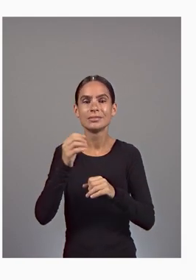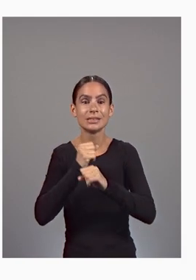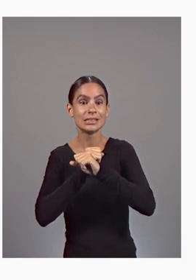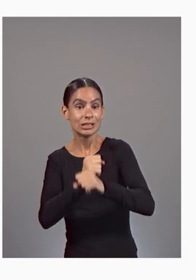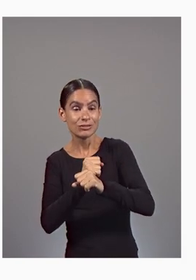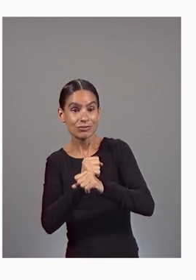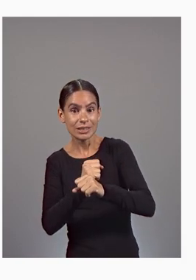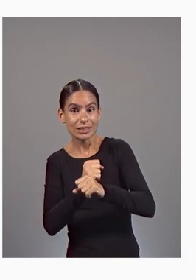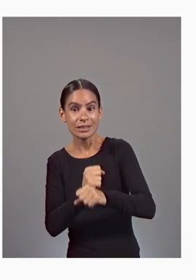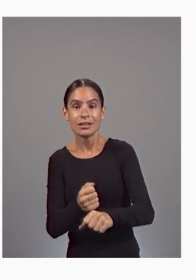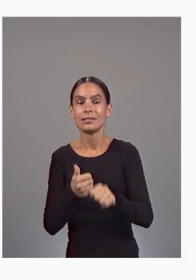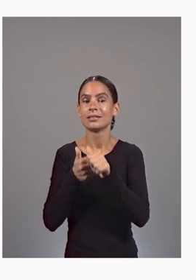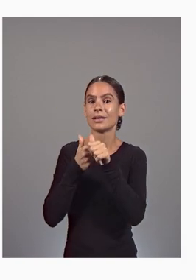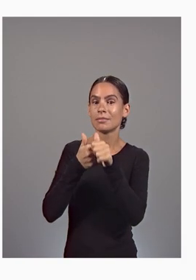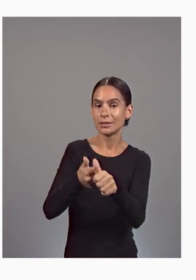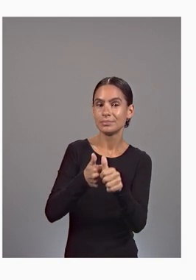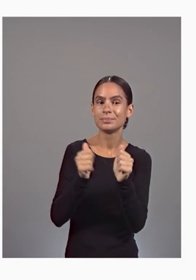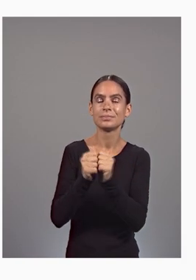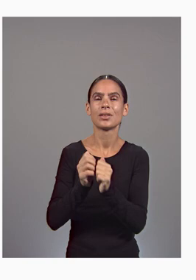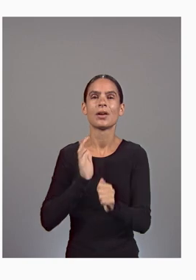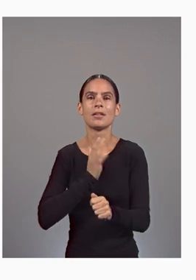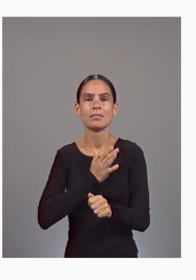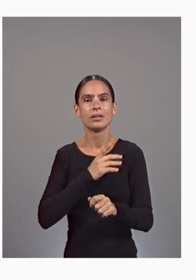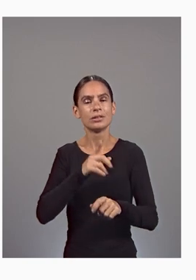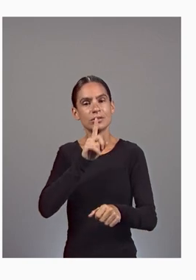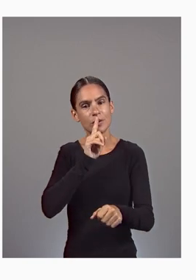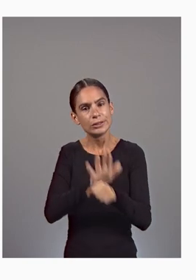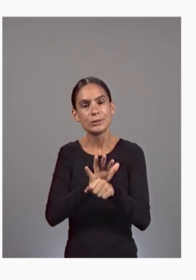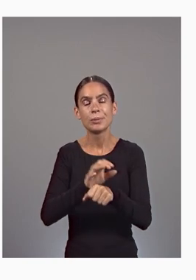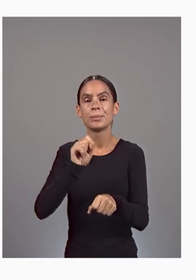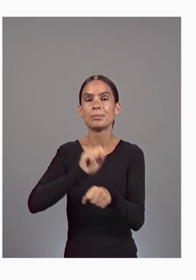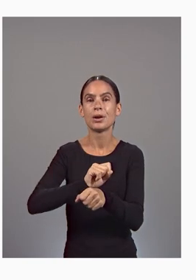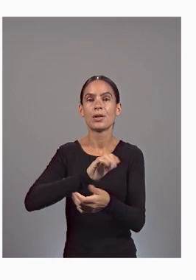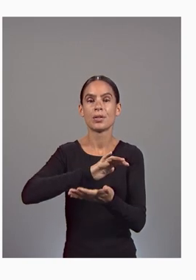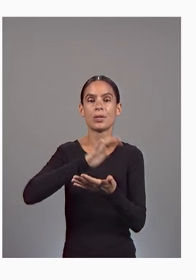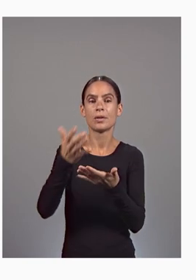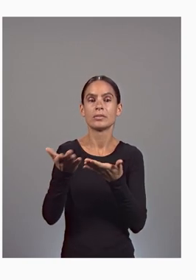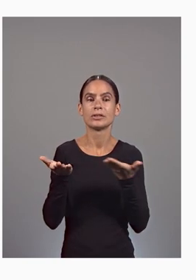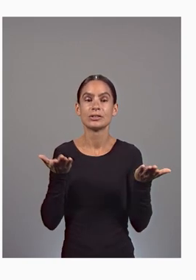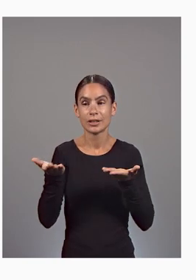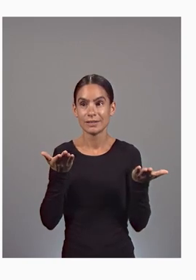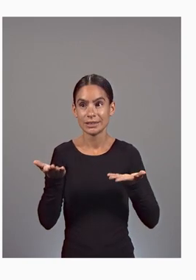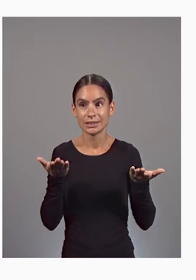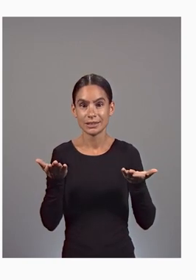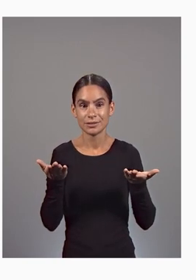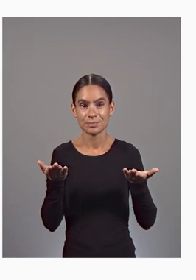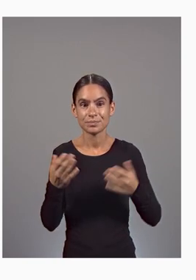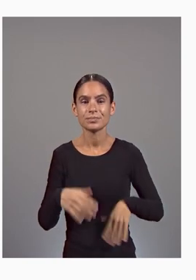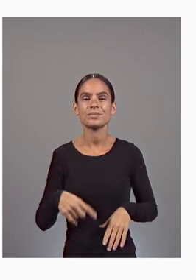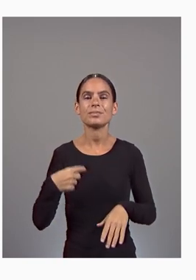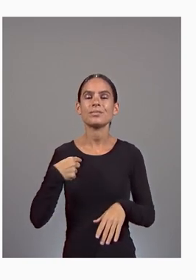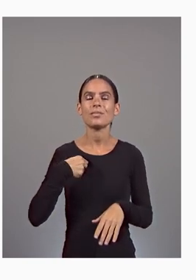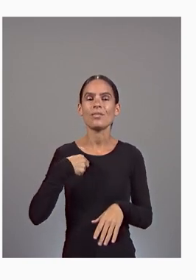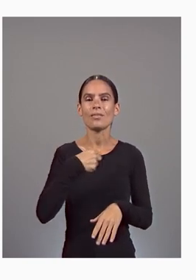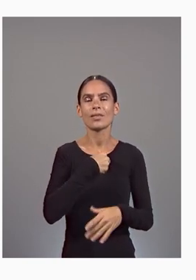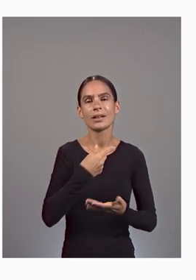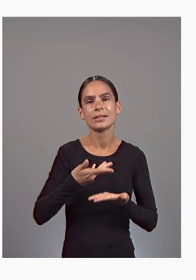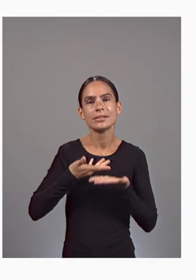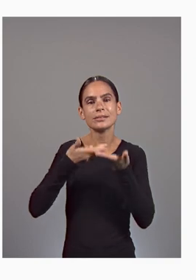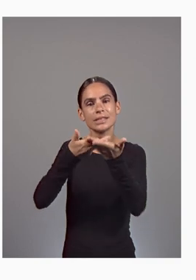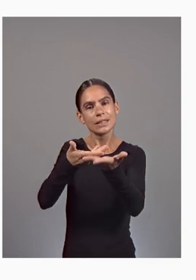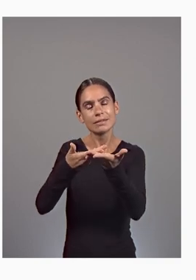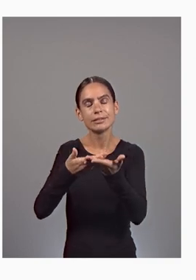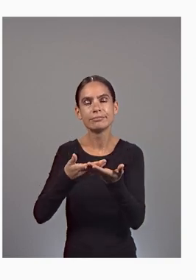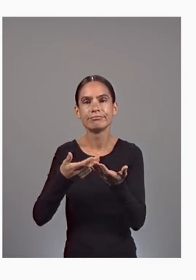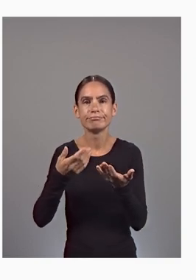simplify your security and compliance with our assured workload service. We deliver invisible zero